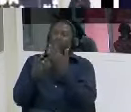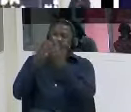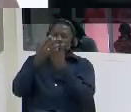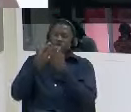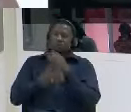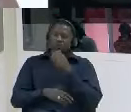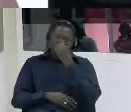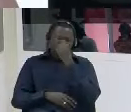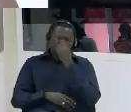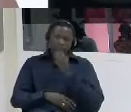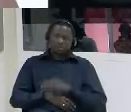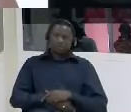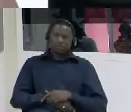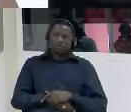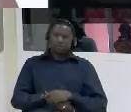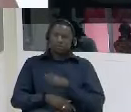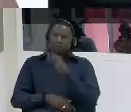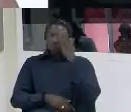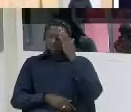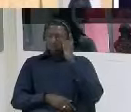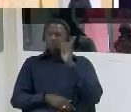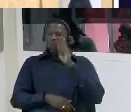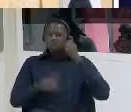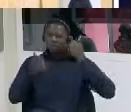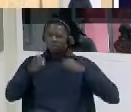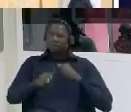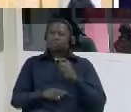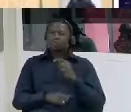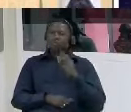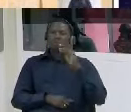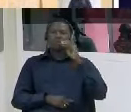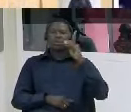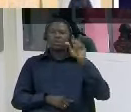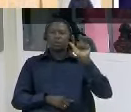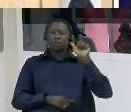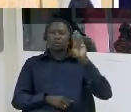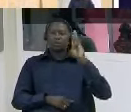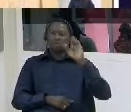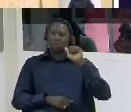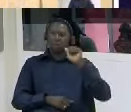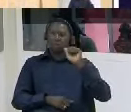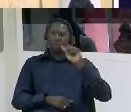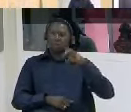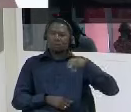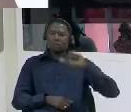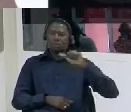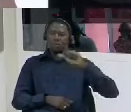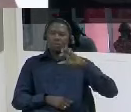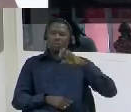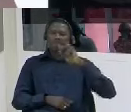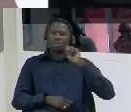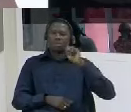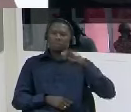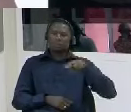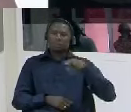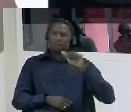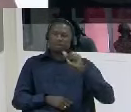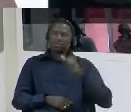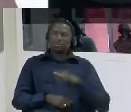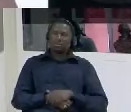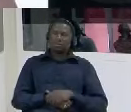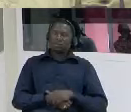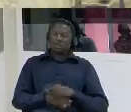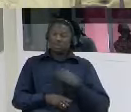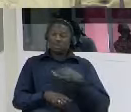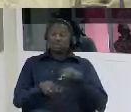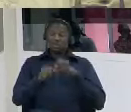oh yeah double marina was collected there at one night double marina lieutenant ibuno rsm